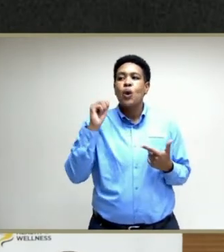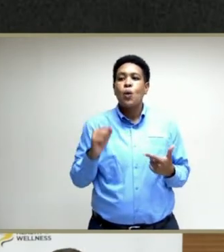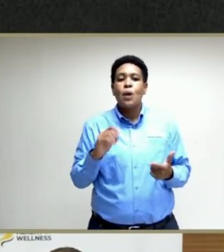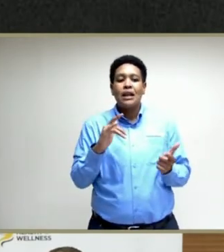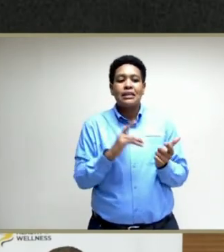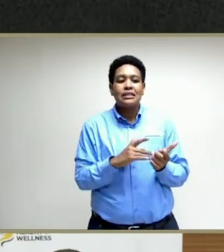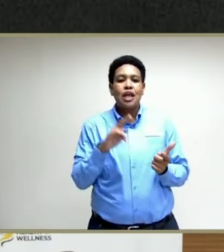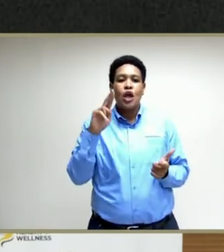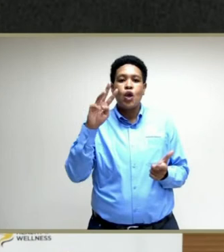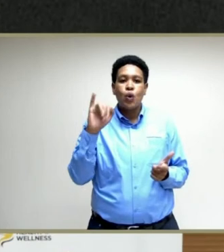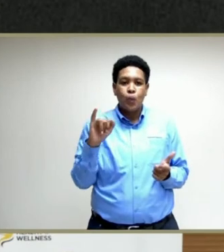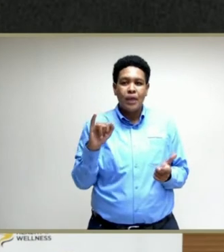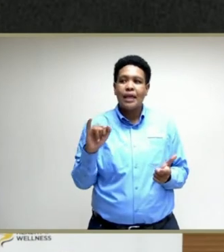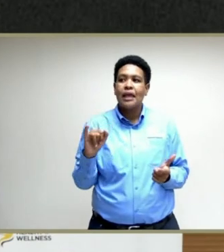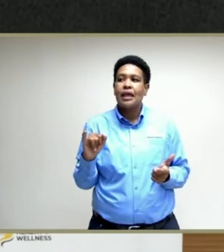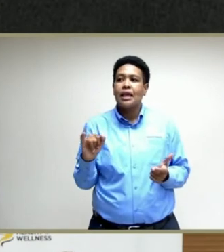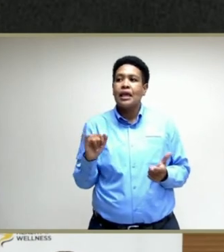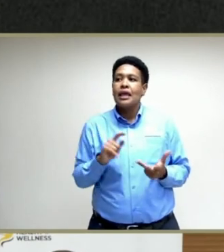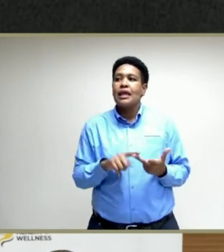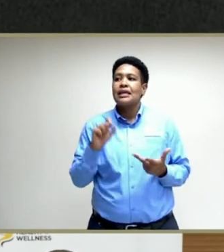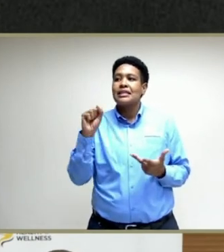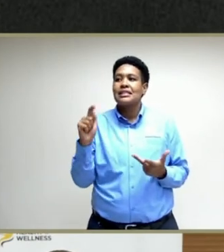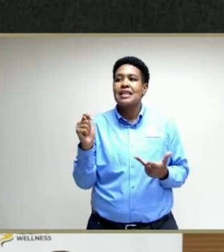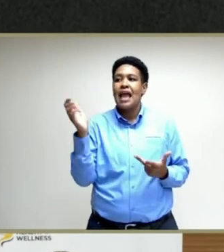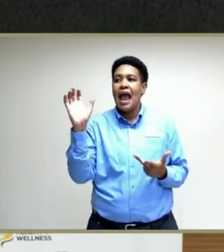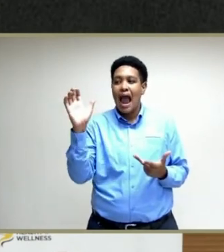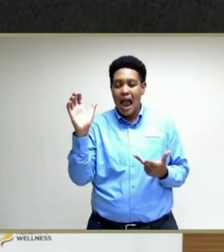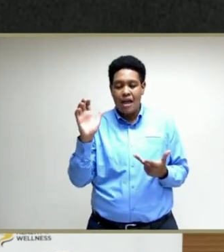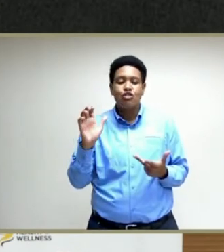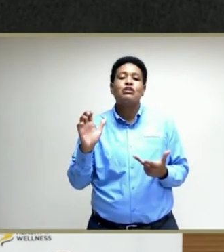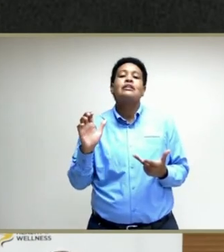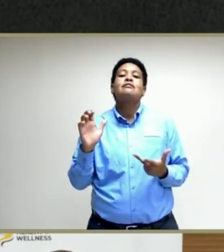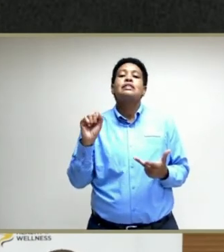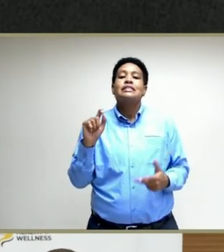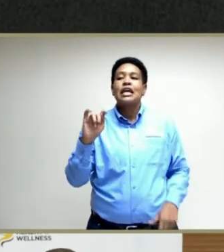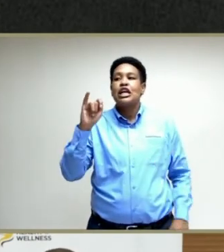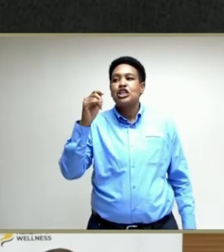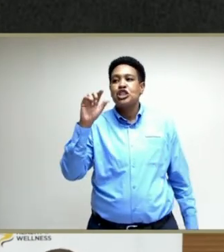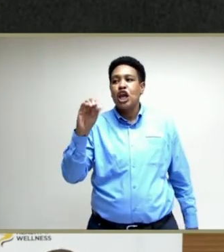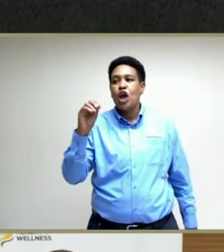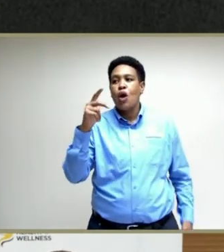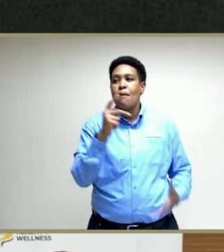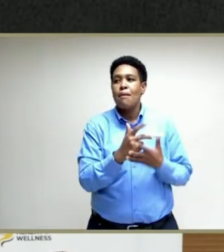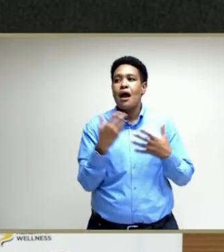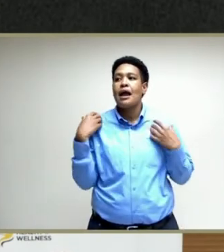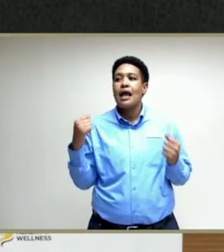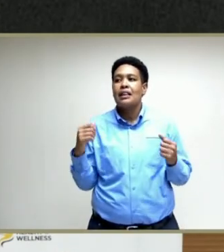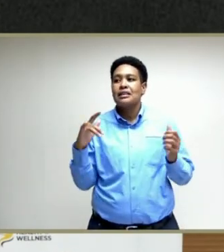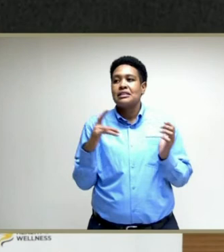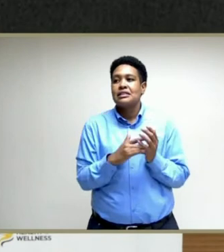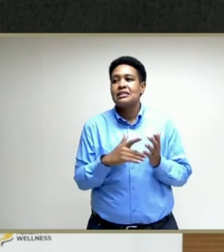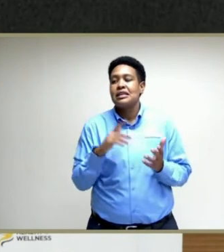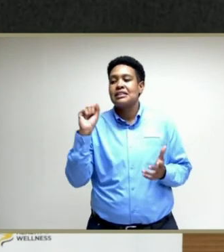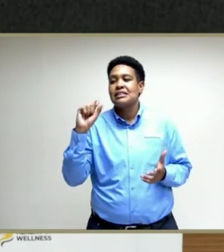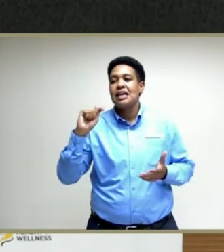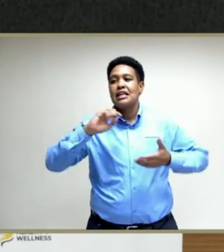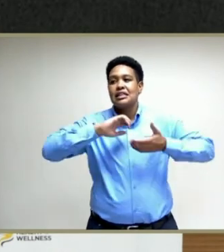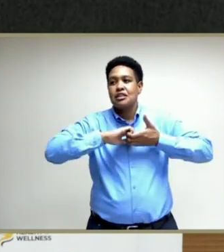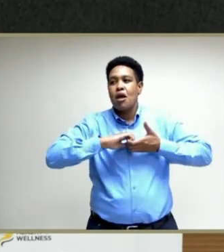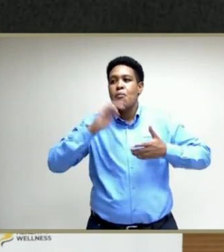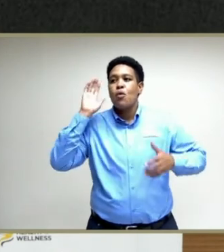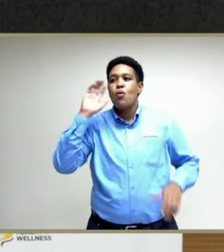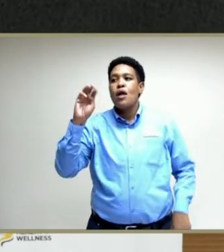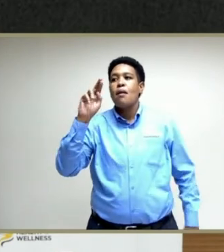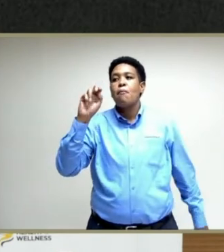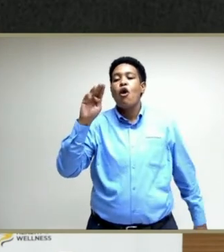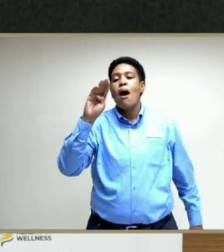Hospital of the West Indies. In St. Catherine, it would be St. Diego Park Health Center. St. Thomas, it would be Moran